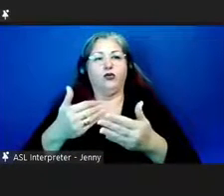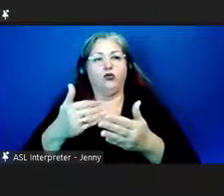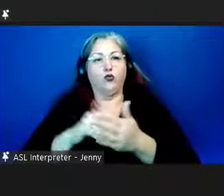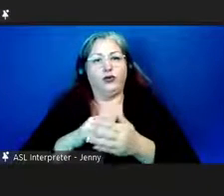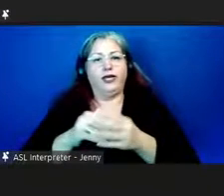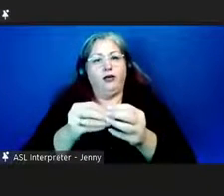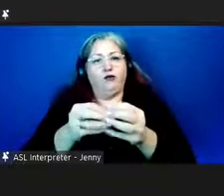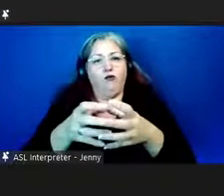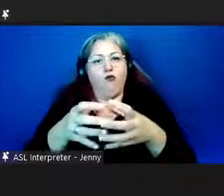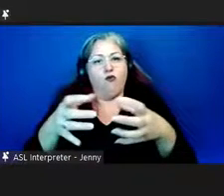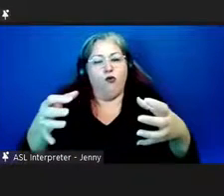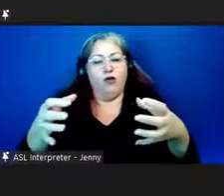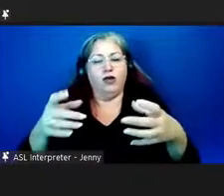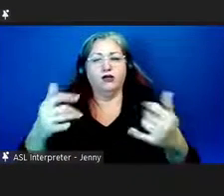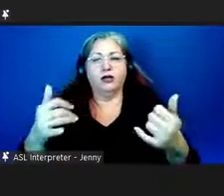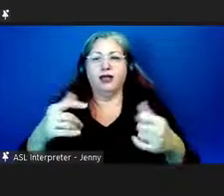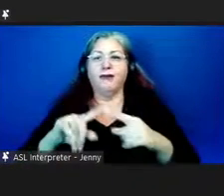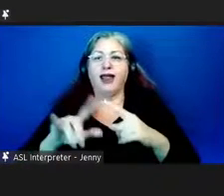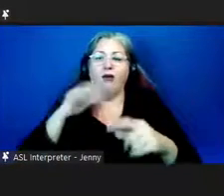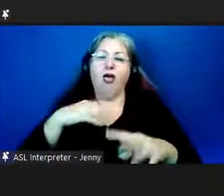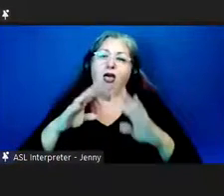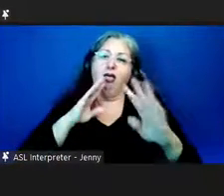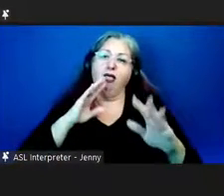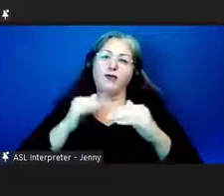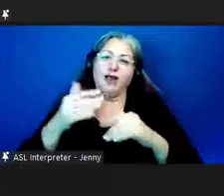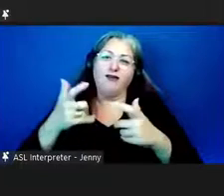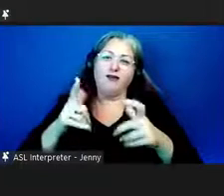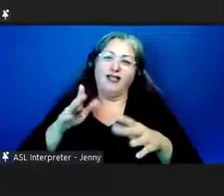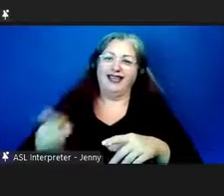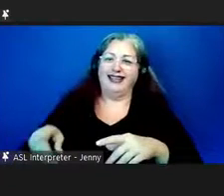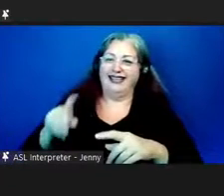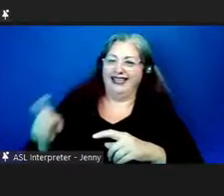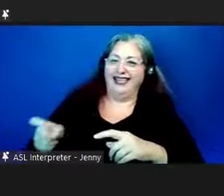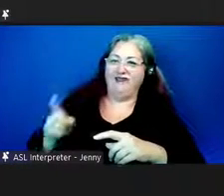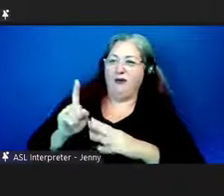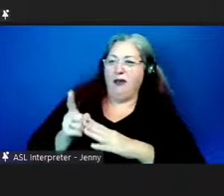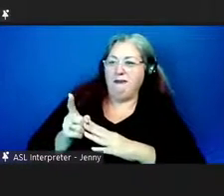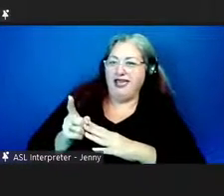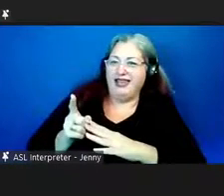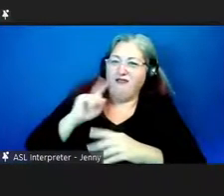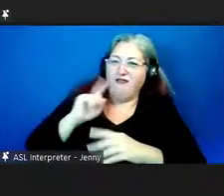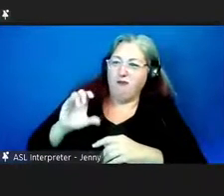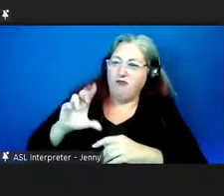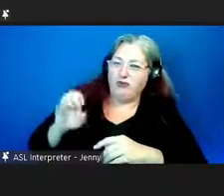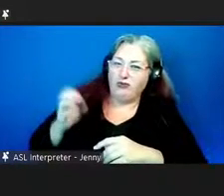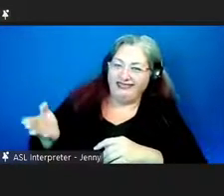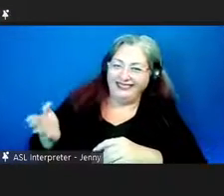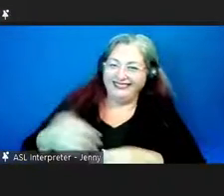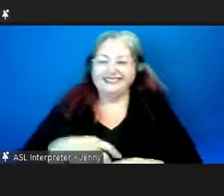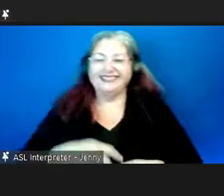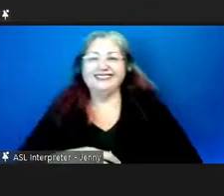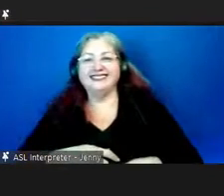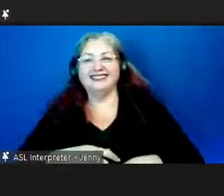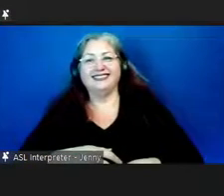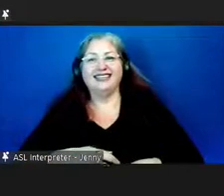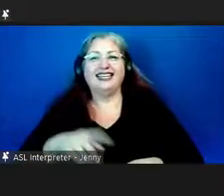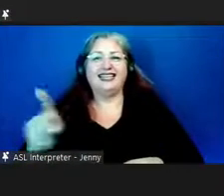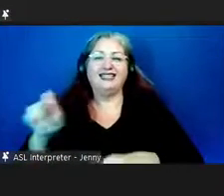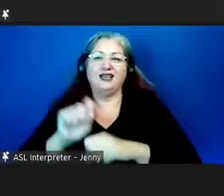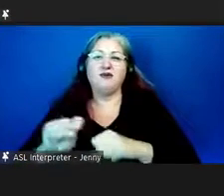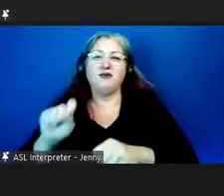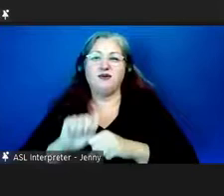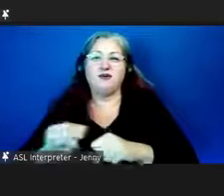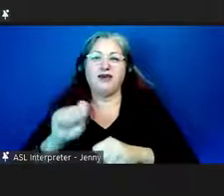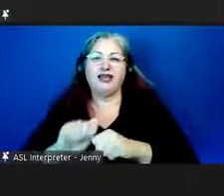speakers for today. Now, I've been talking too much. I have to allow at least some minutes to Bruce here, who's working on